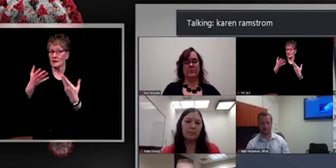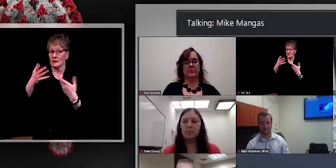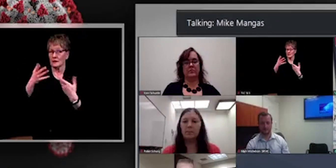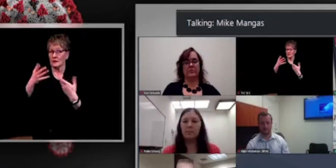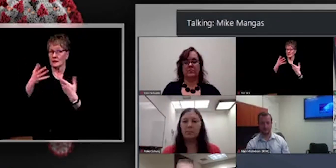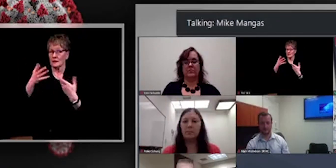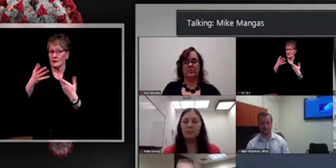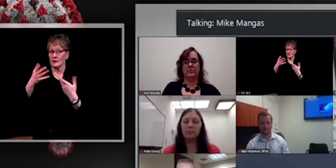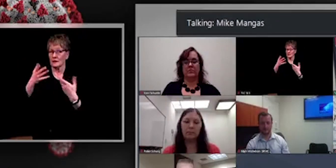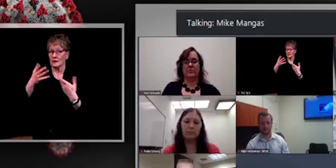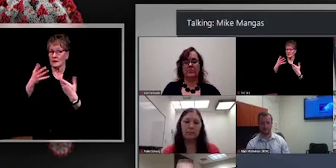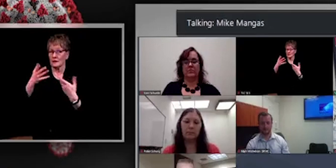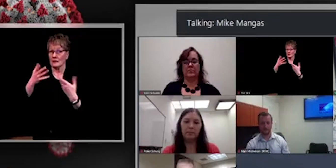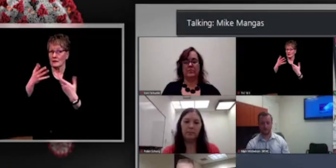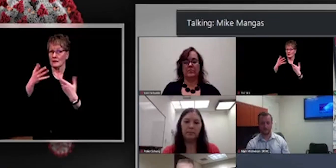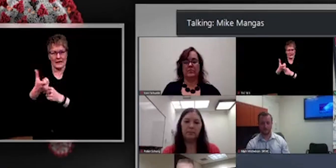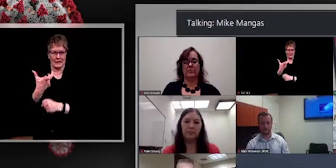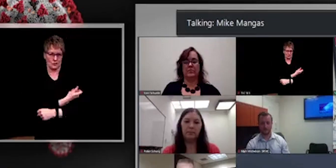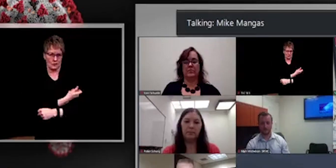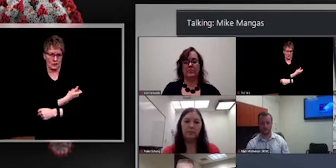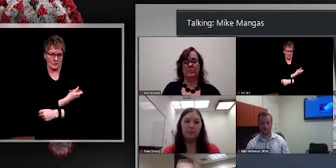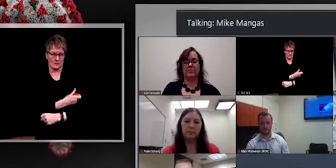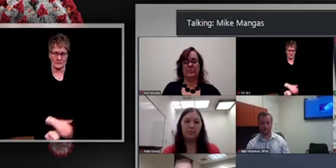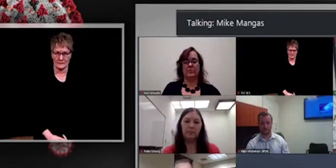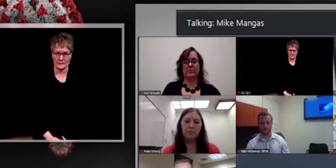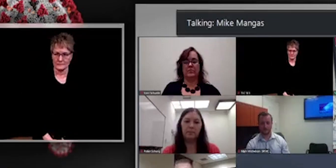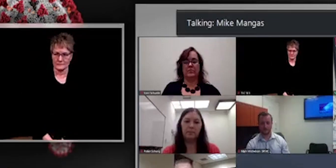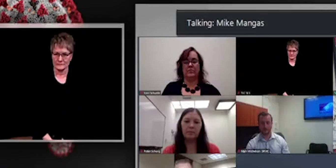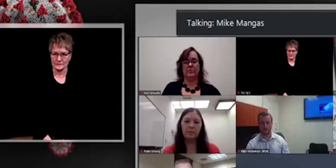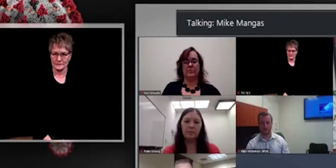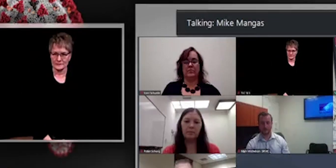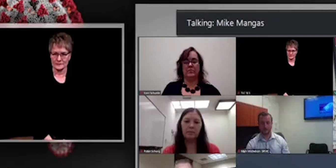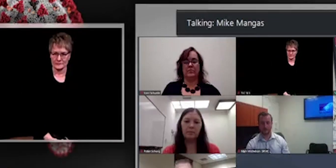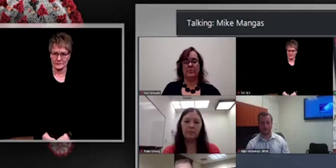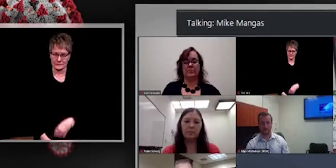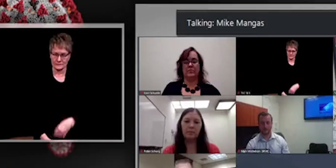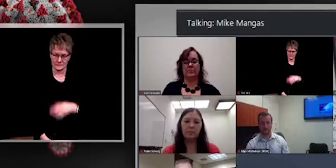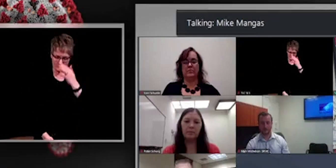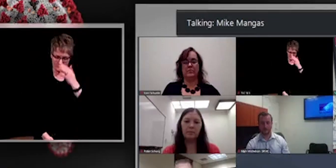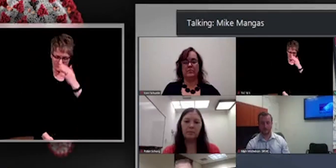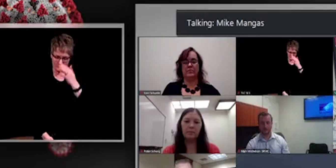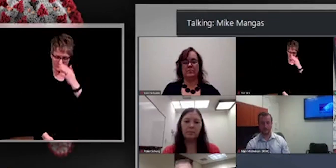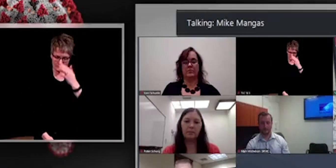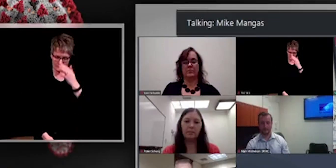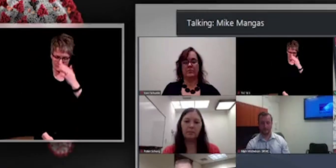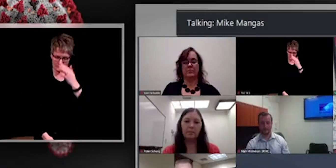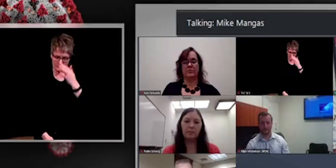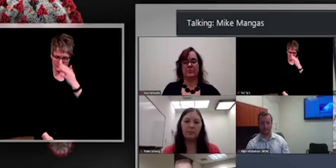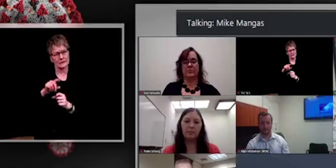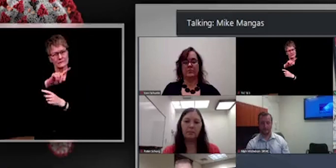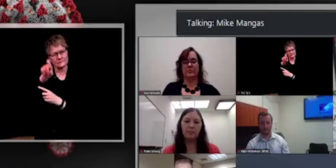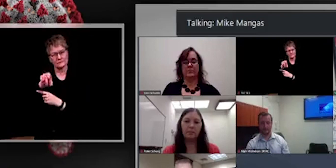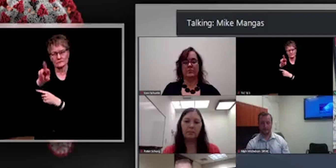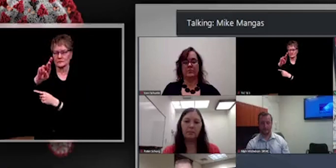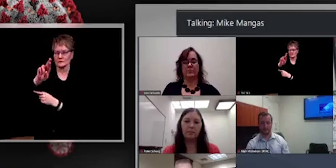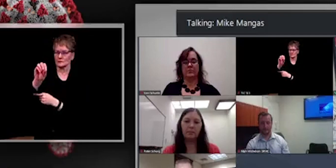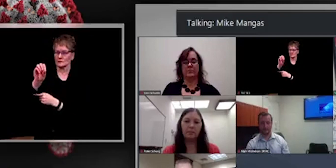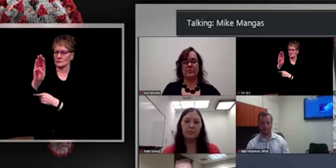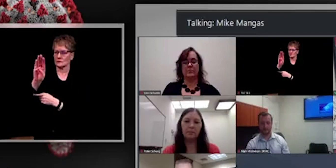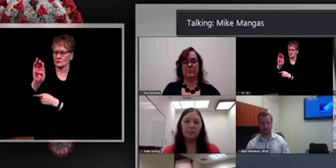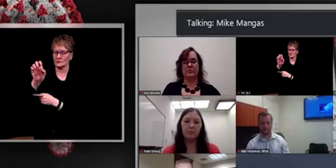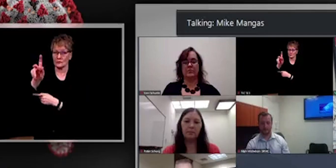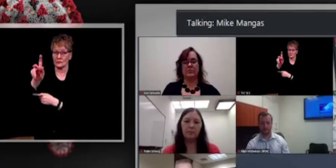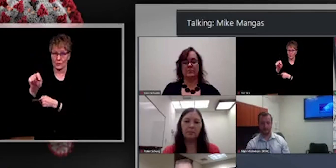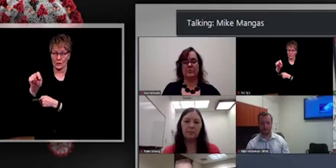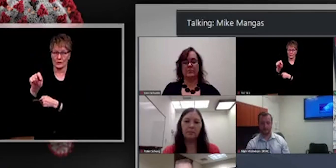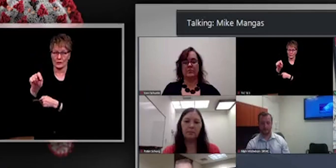Thank you, doctor. Uh, Robert, you said you got started today. What's the process of, uh, inoculating